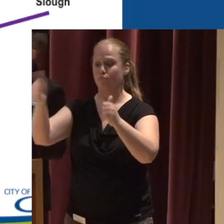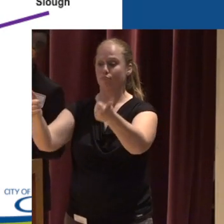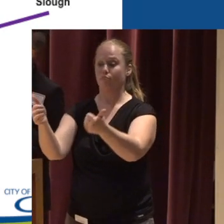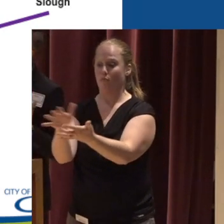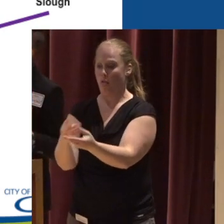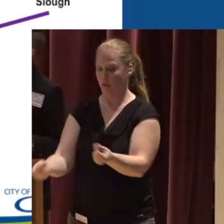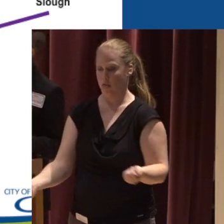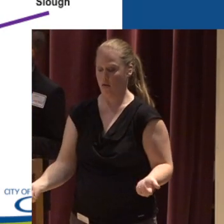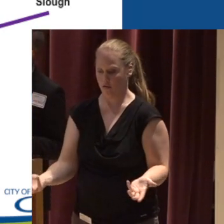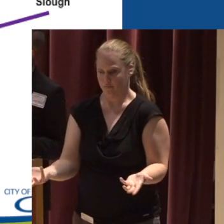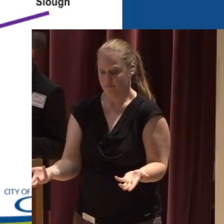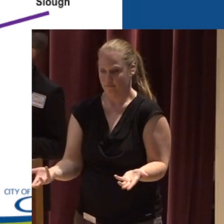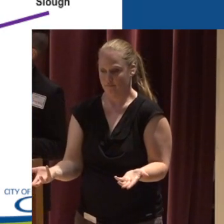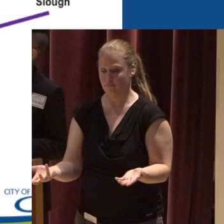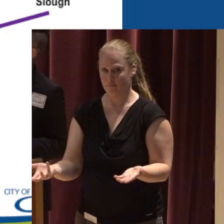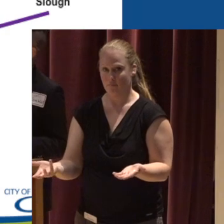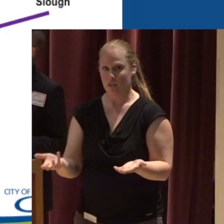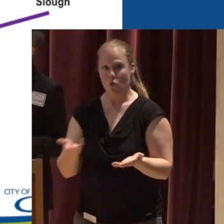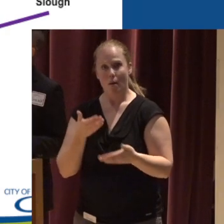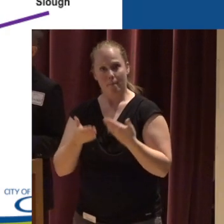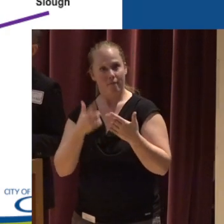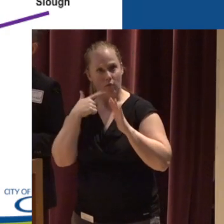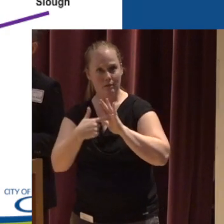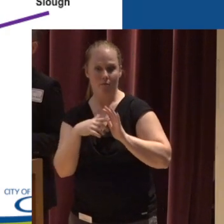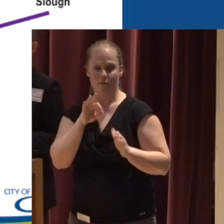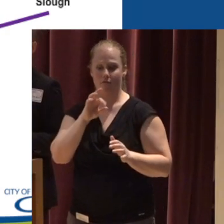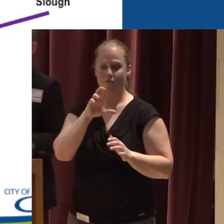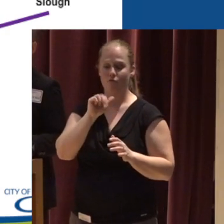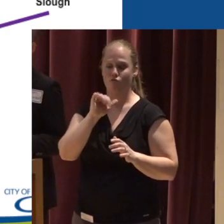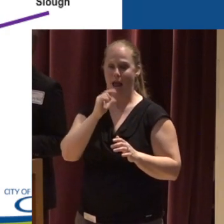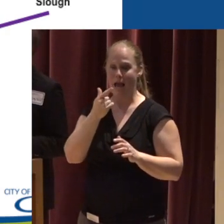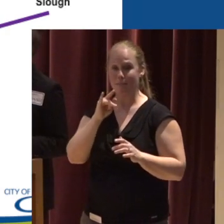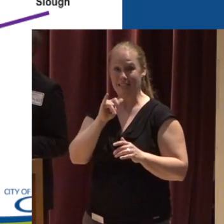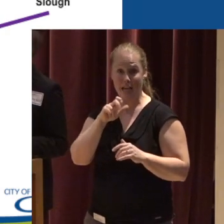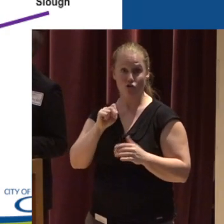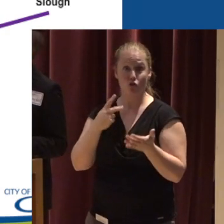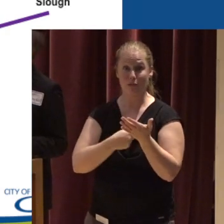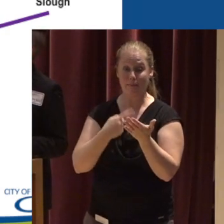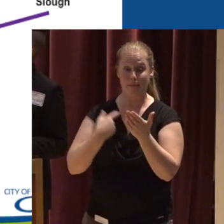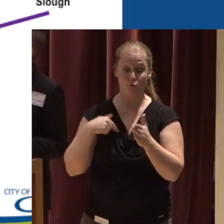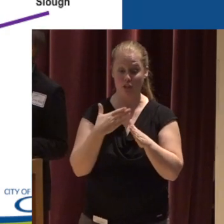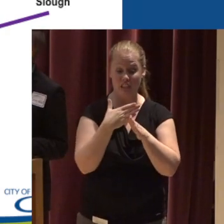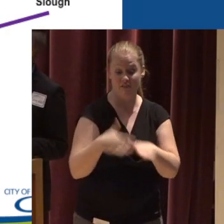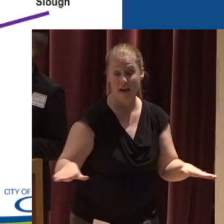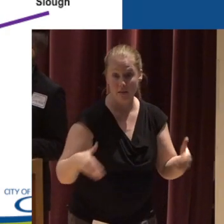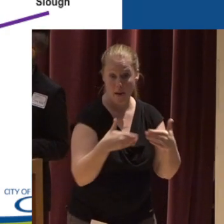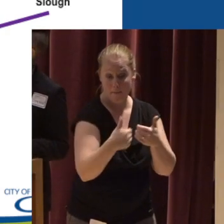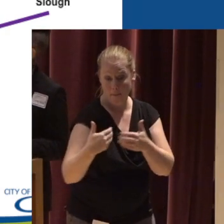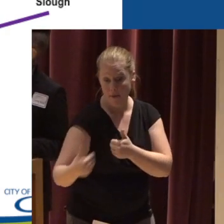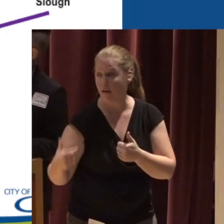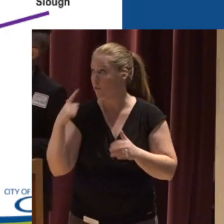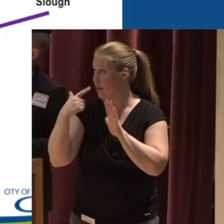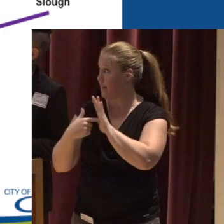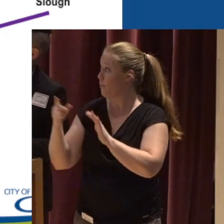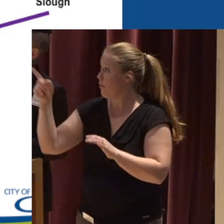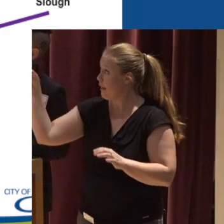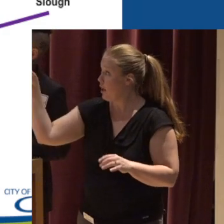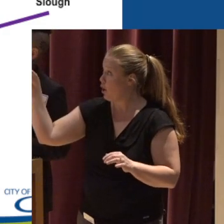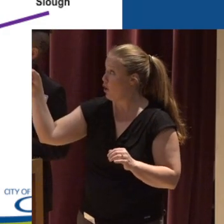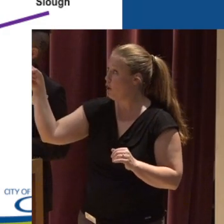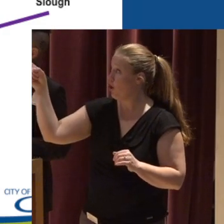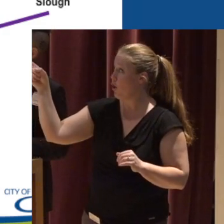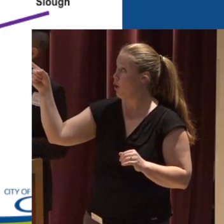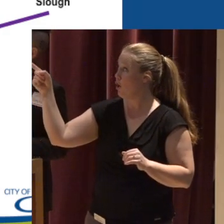removed by processes such as fragmentation Just dividing them up And a good example of that is here Where you divide